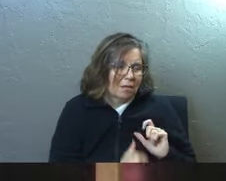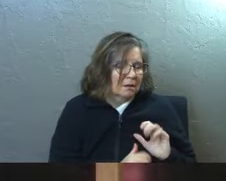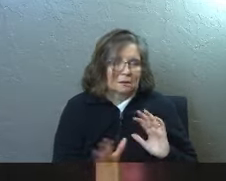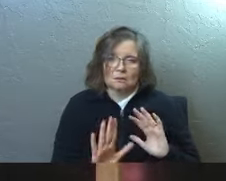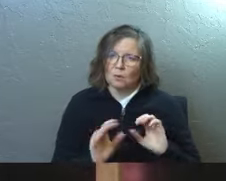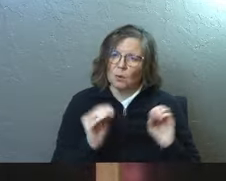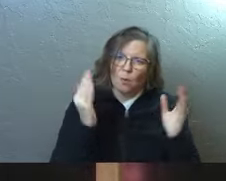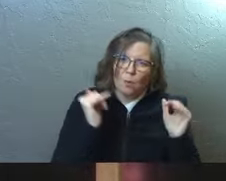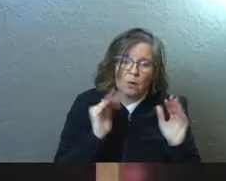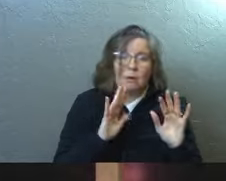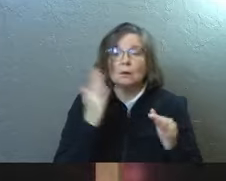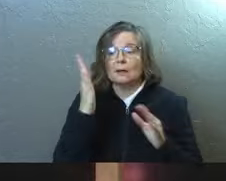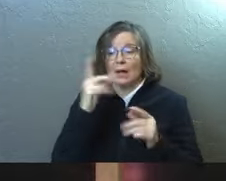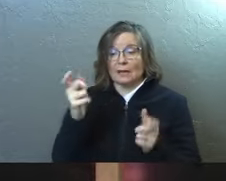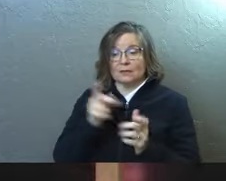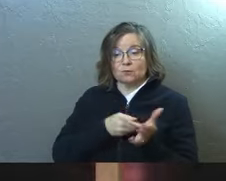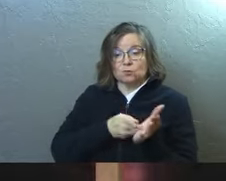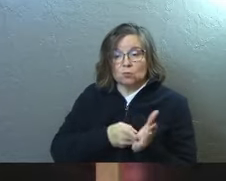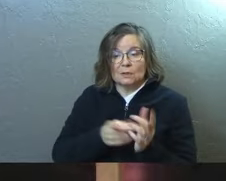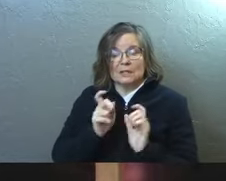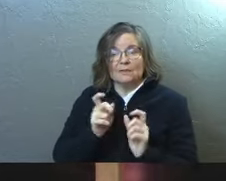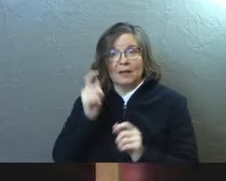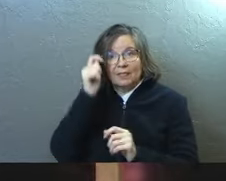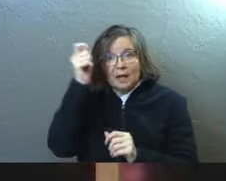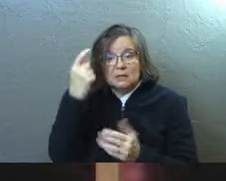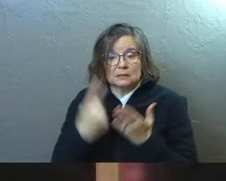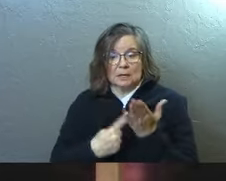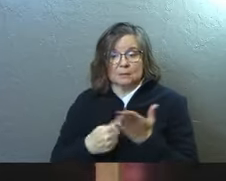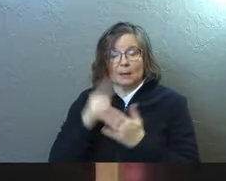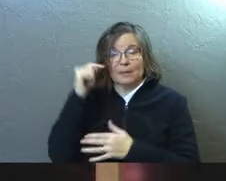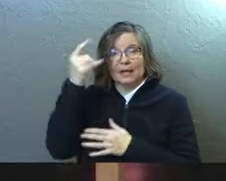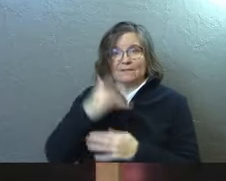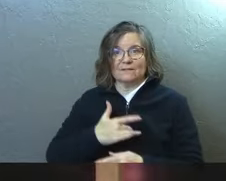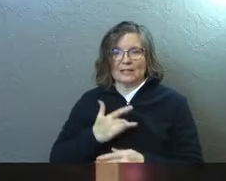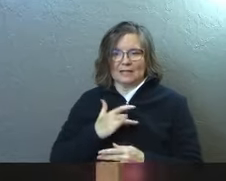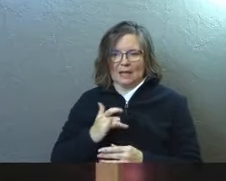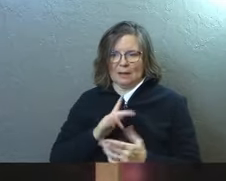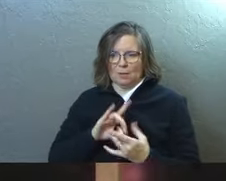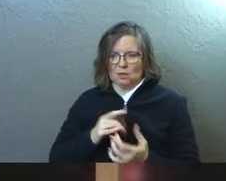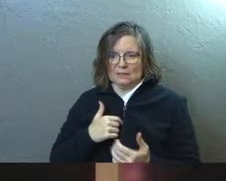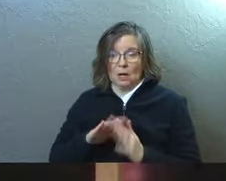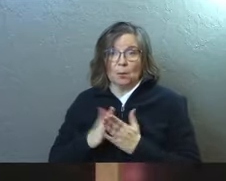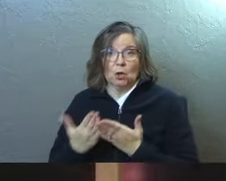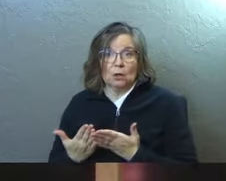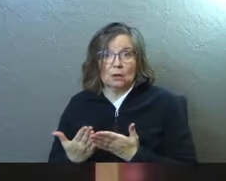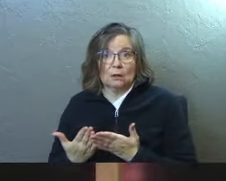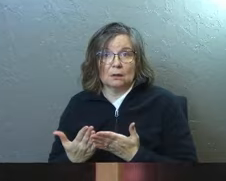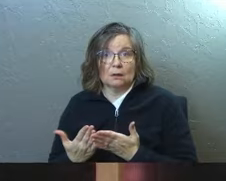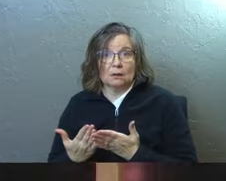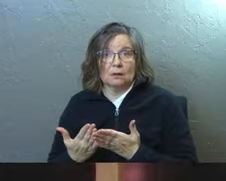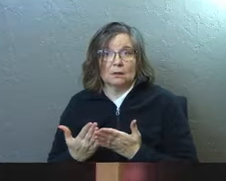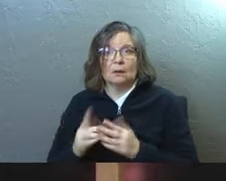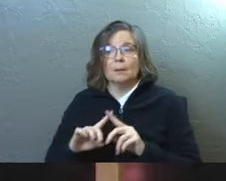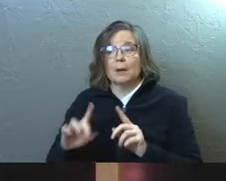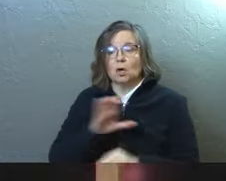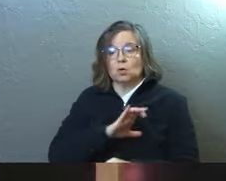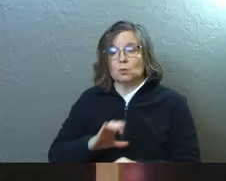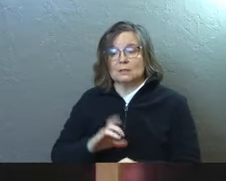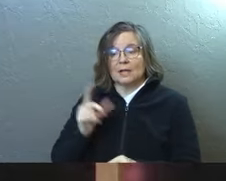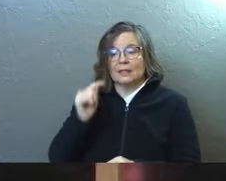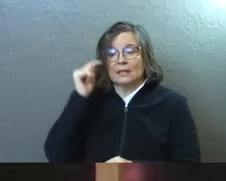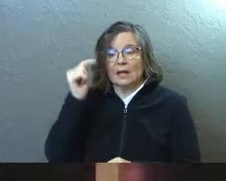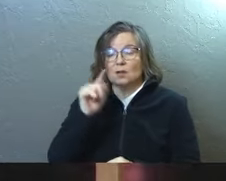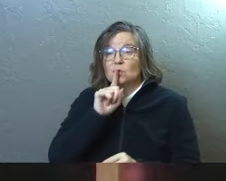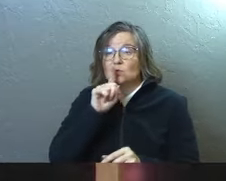Like, like God's given us the truth. He's given us theology. And sometimes theology feels like it belongs in a book, but Christian